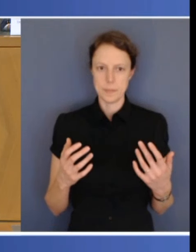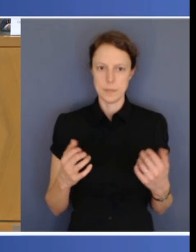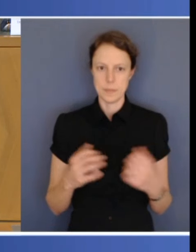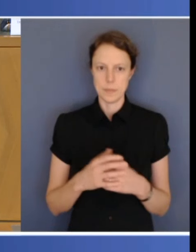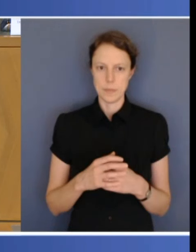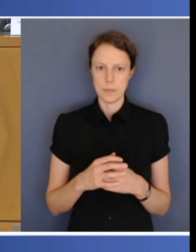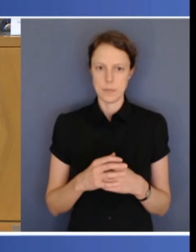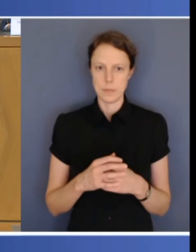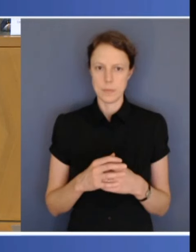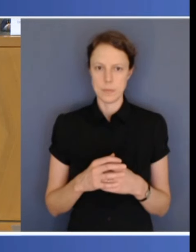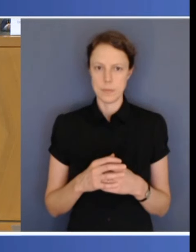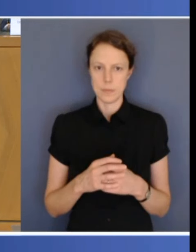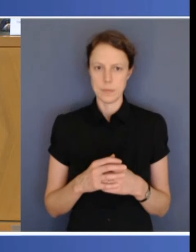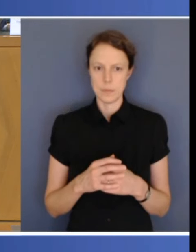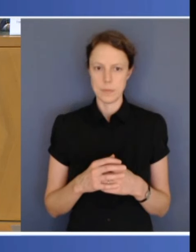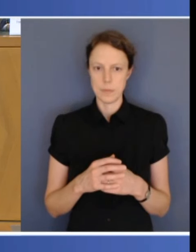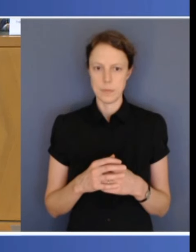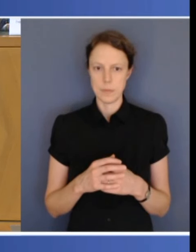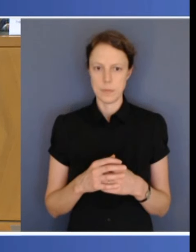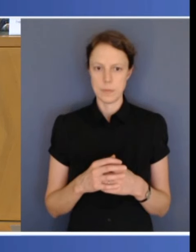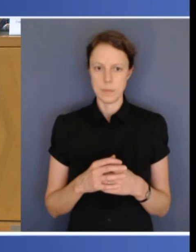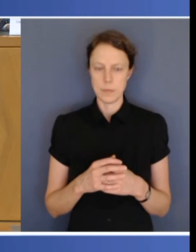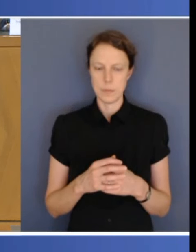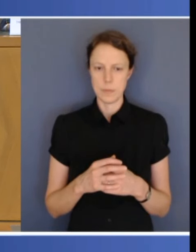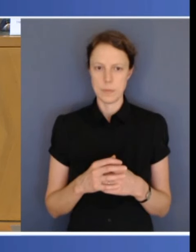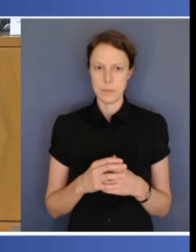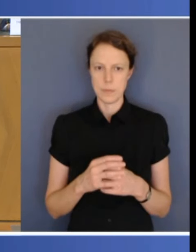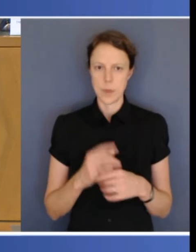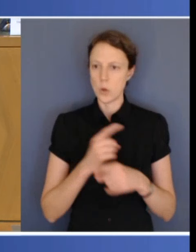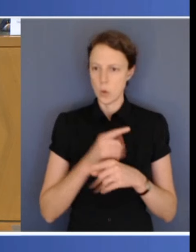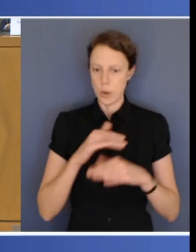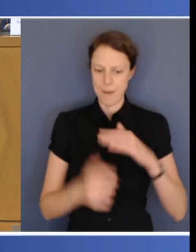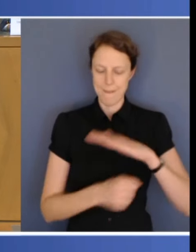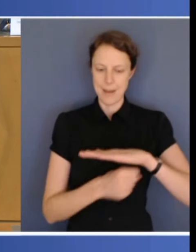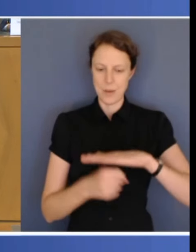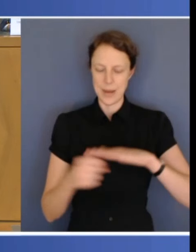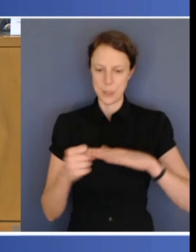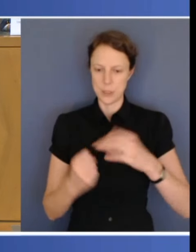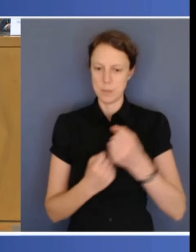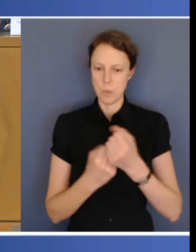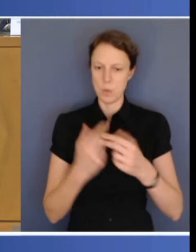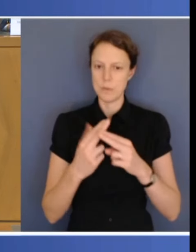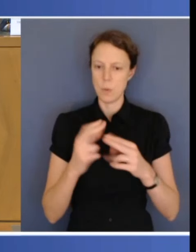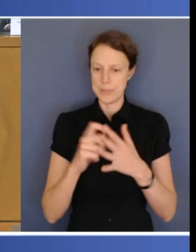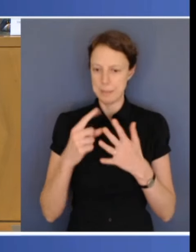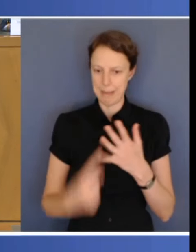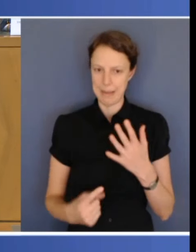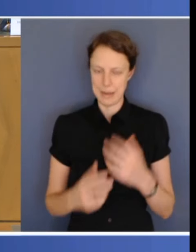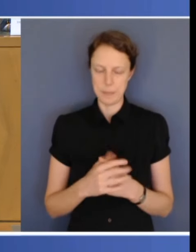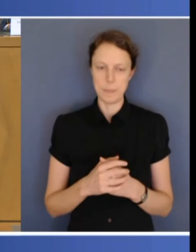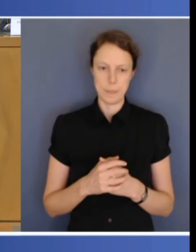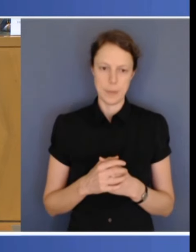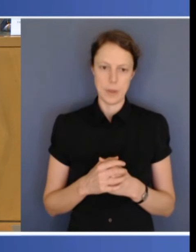of people have disabilities, disabilities. The NDIS was